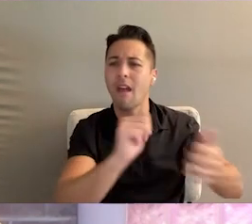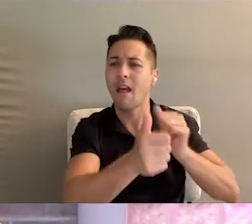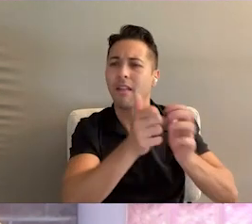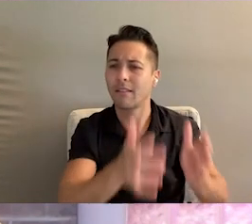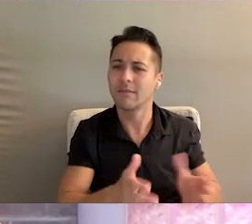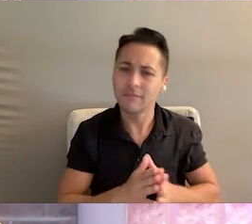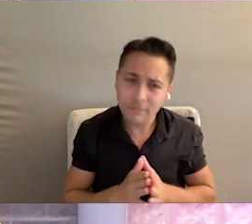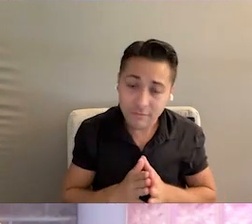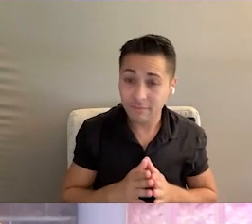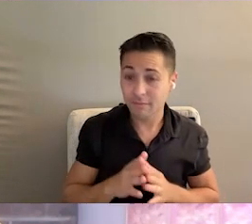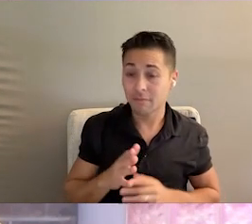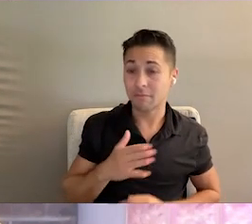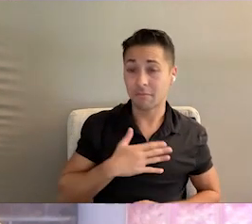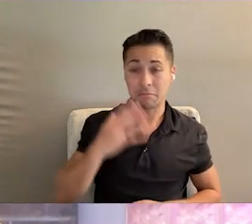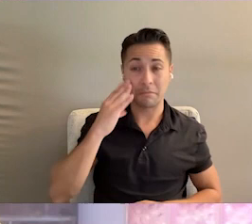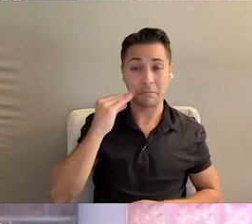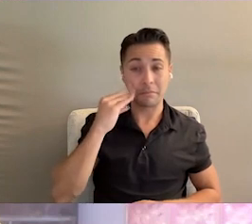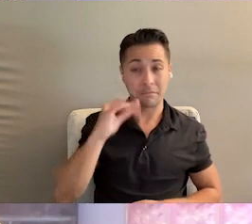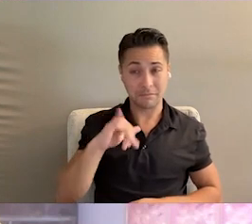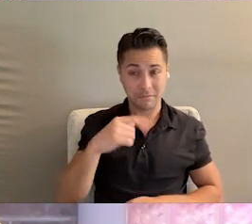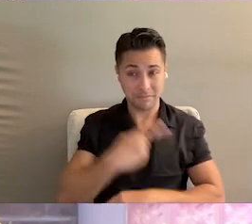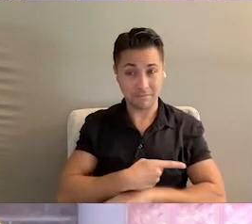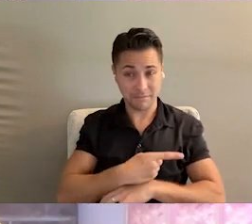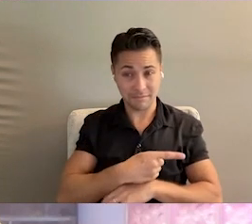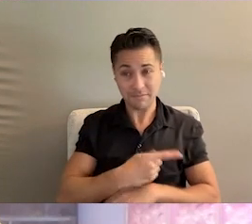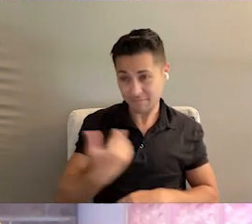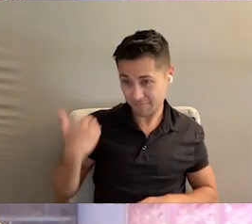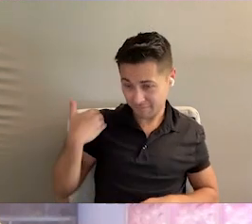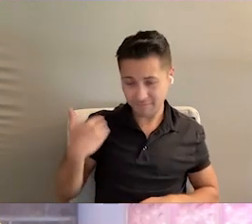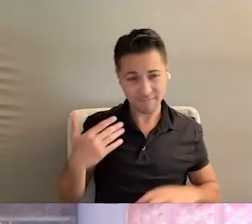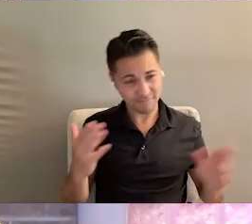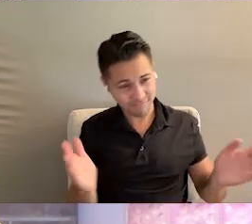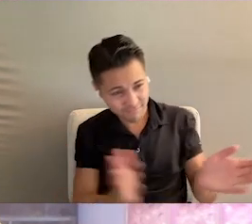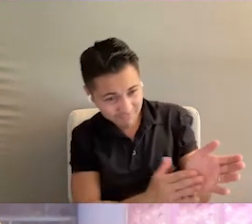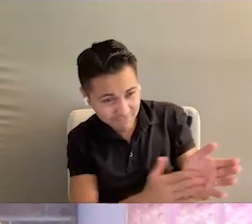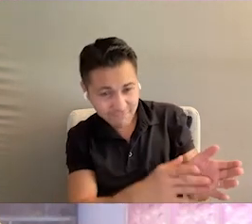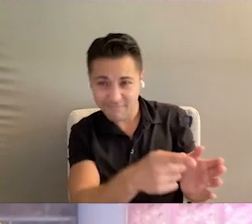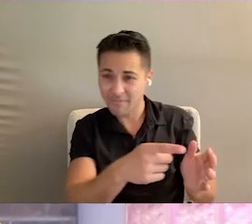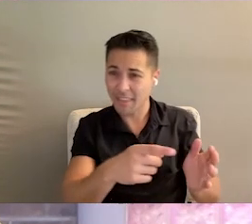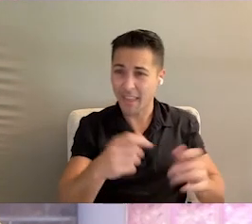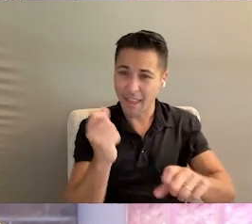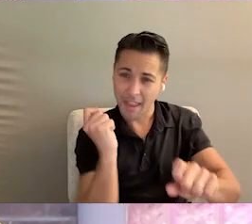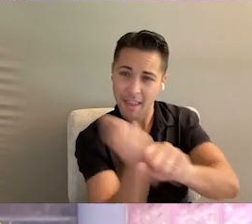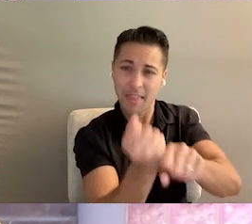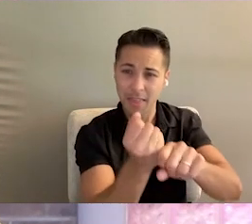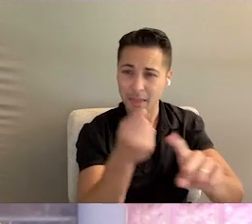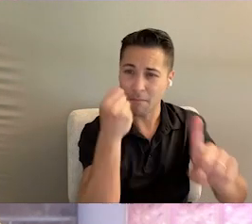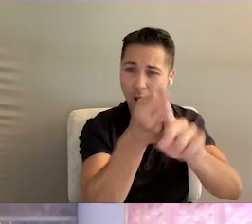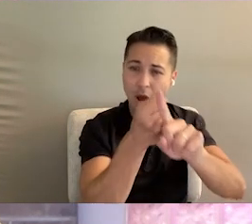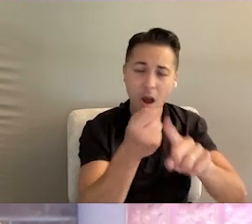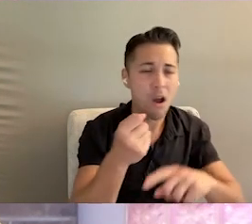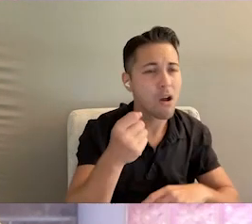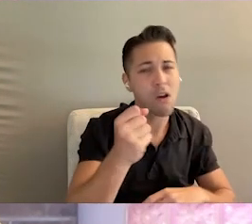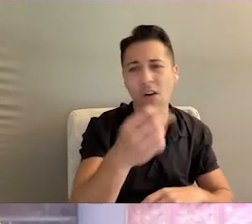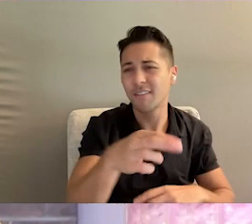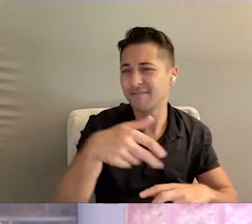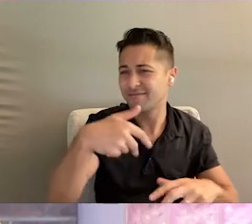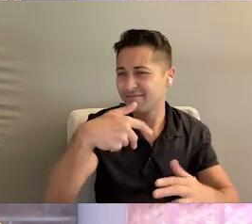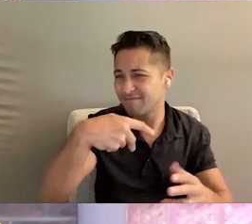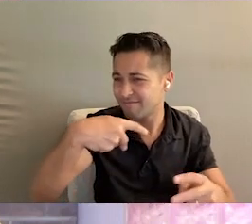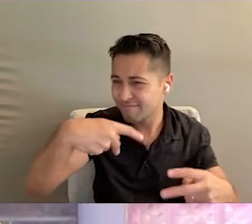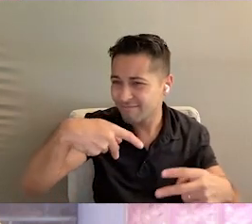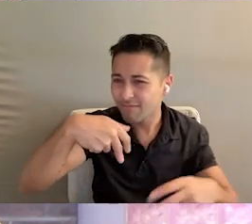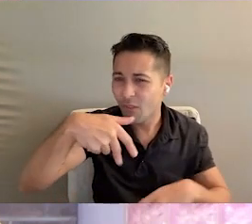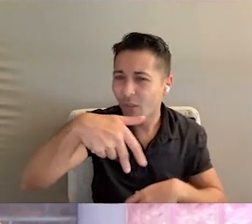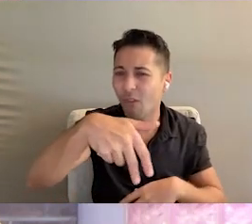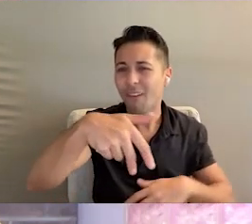athletes. The experience that I had the honor of sharing with that athlete, cheering them on as they hit the ball or maybe dancing a little bit together during their walk-up